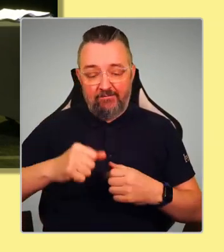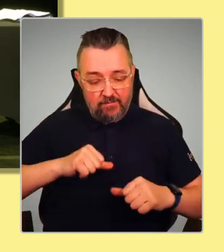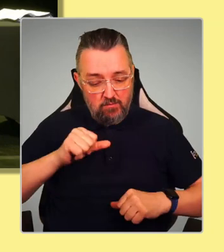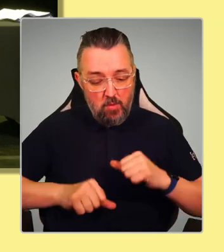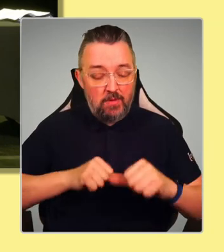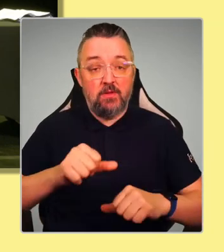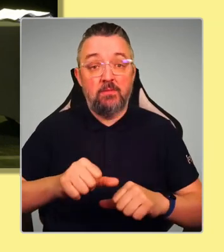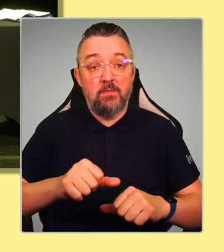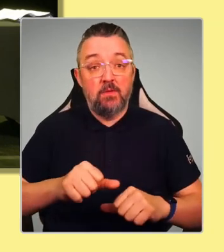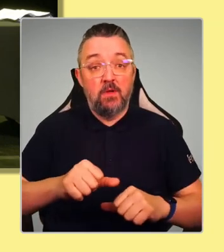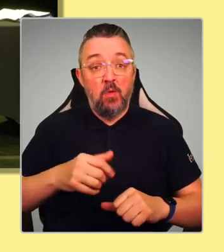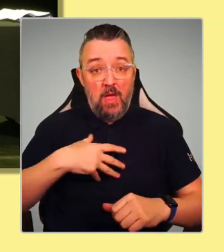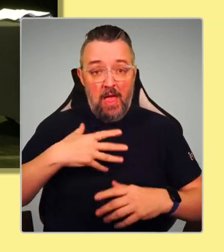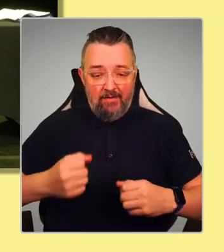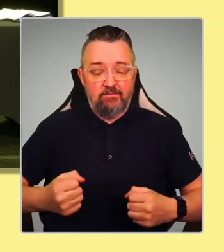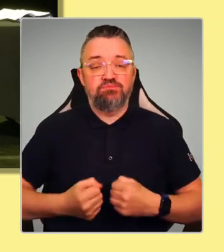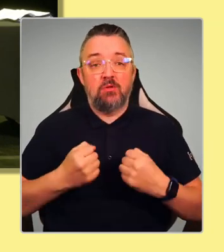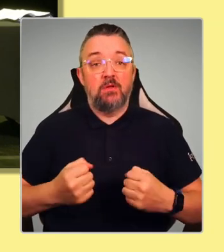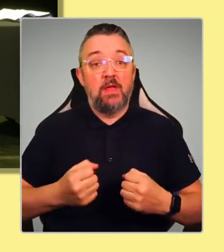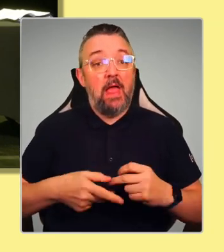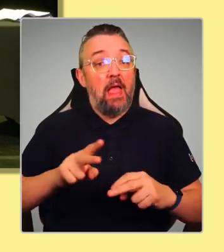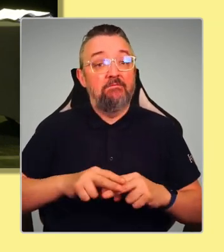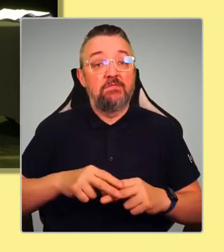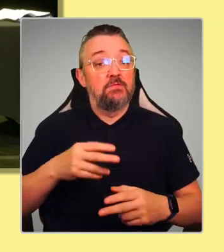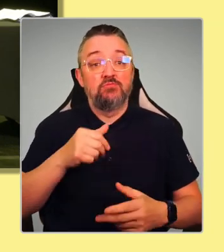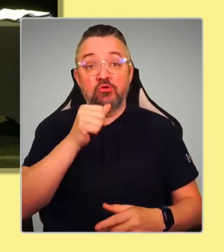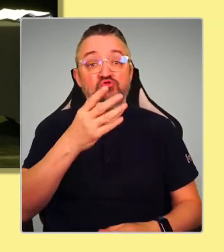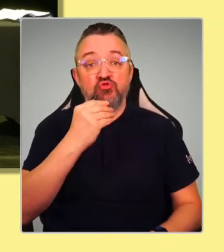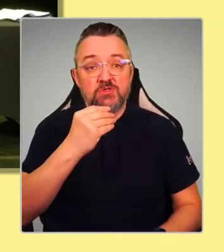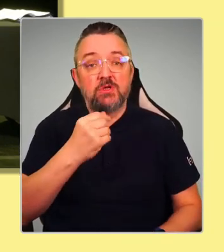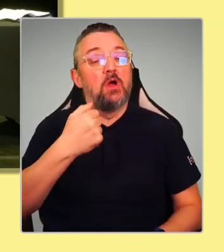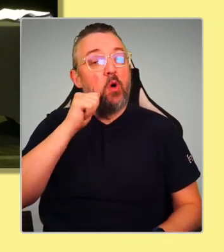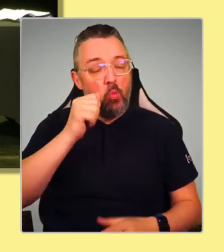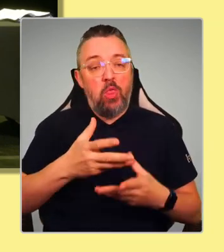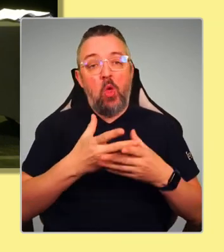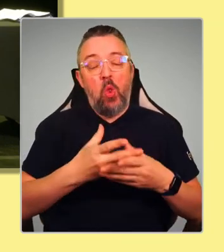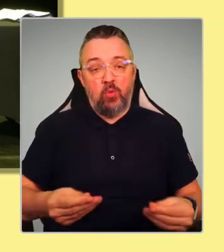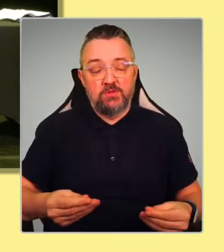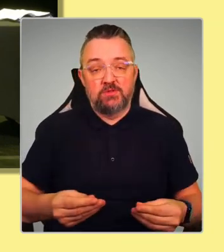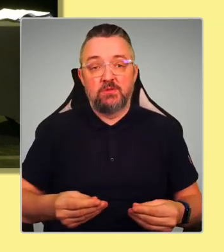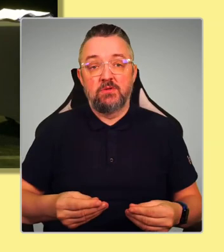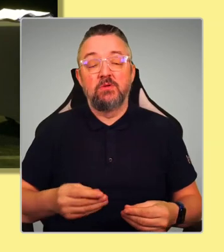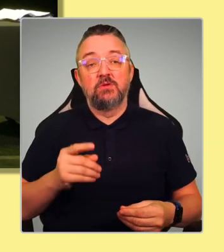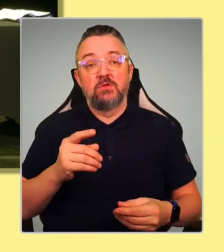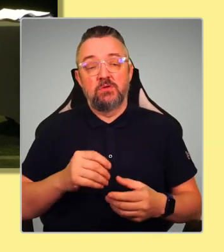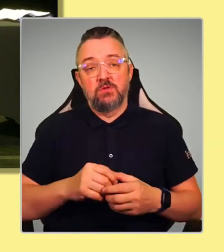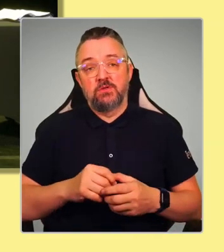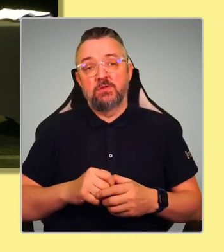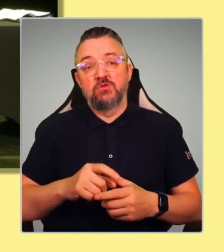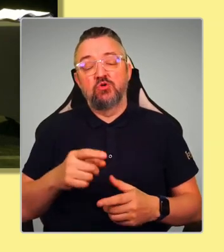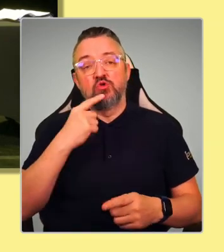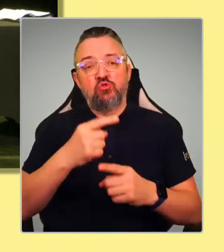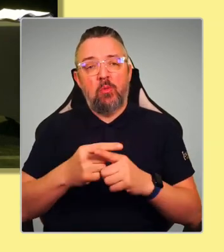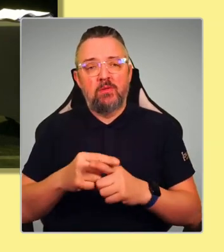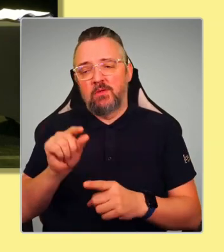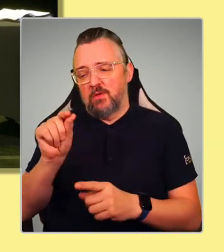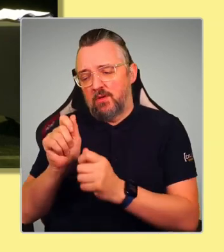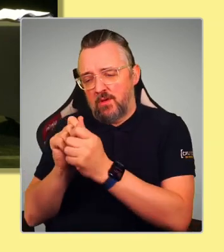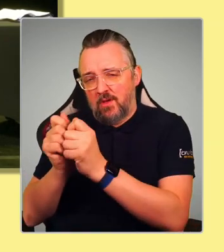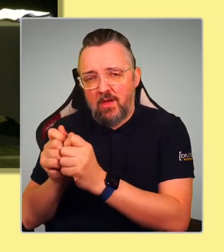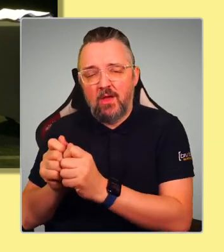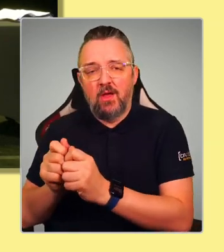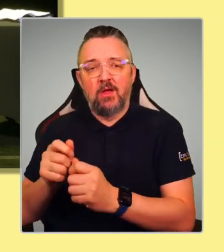we're going to lose it. So all this stuff about, you know, nuance, gender recognition,